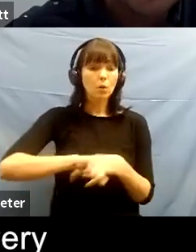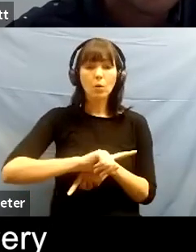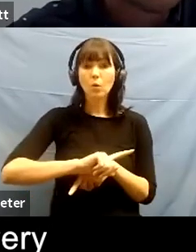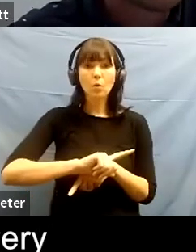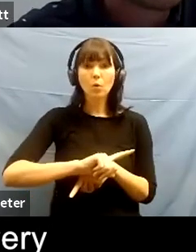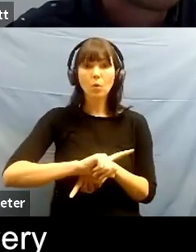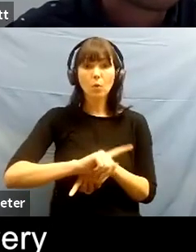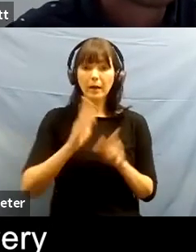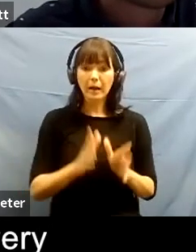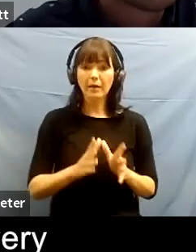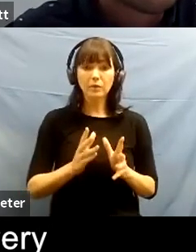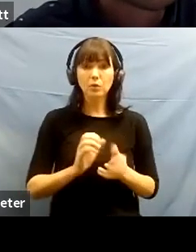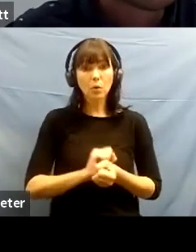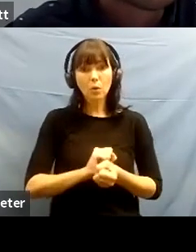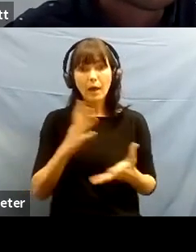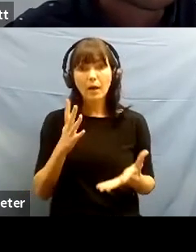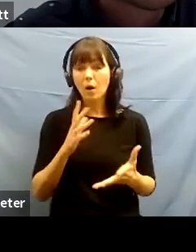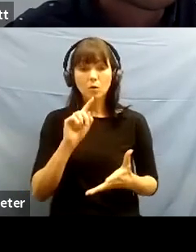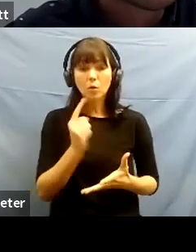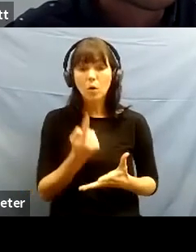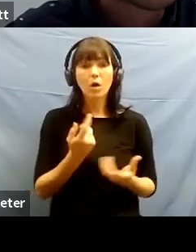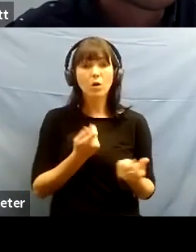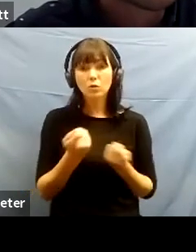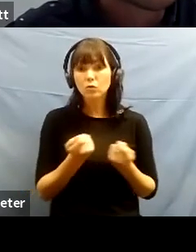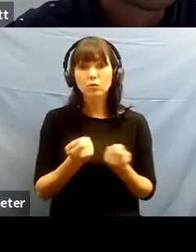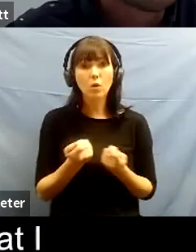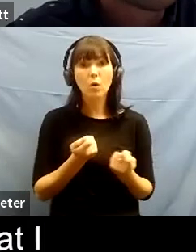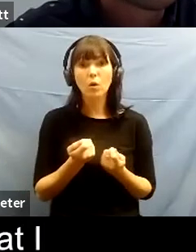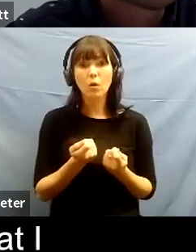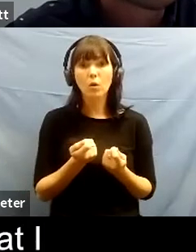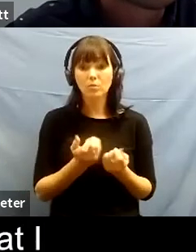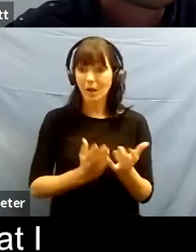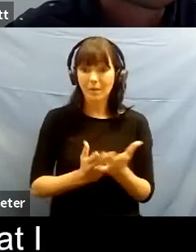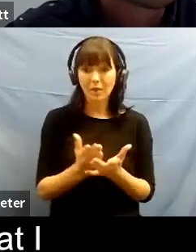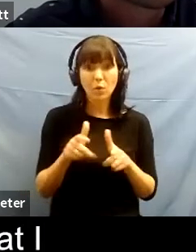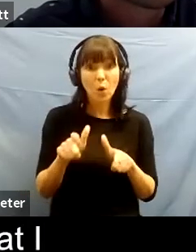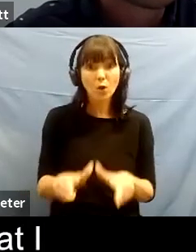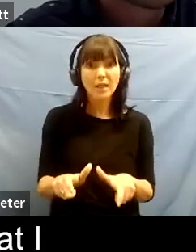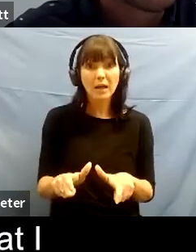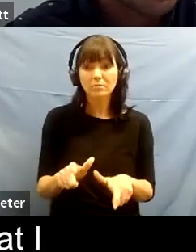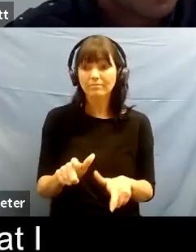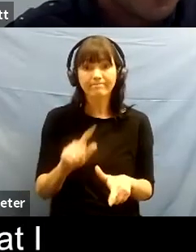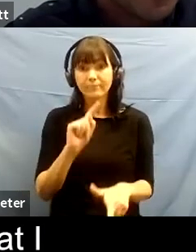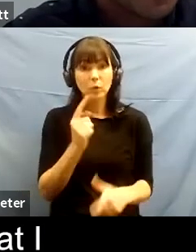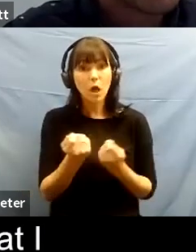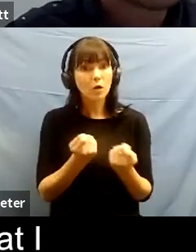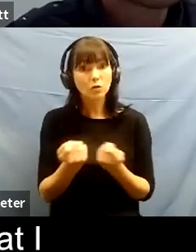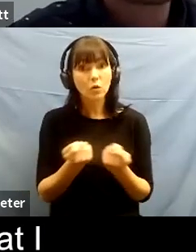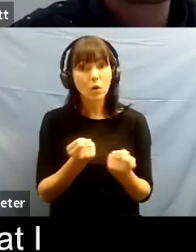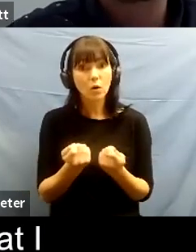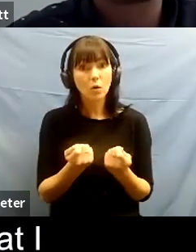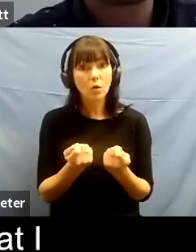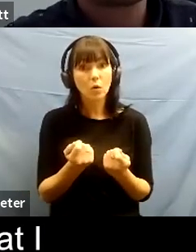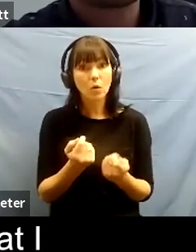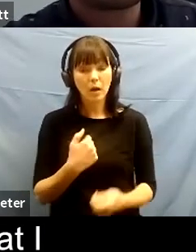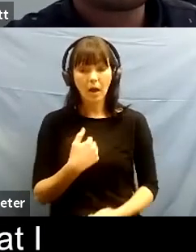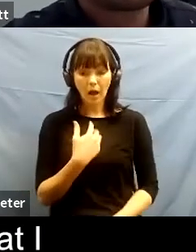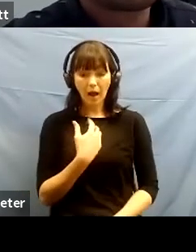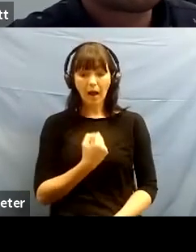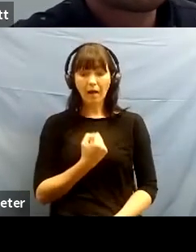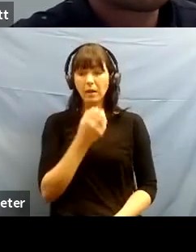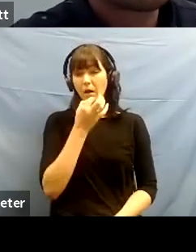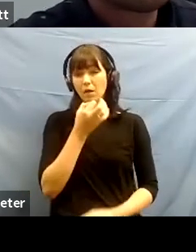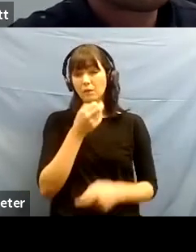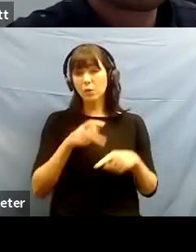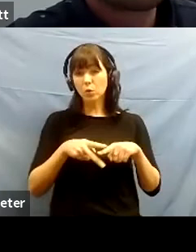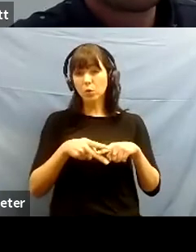vehemently not in control and so in a strange way um you know i felt i had a few tools that i could use to help to work with